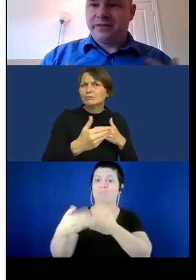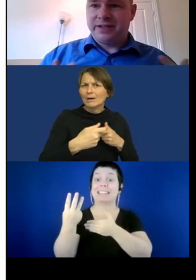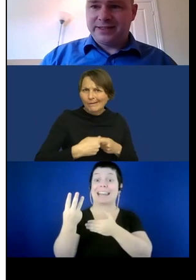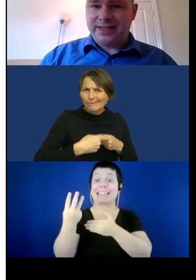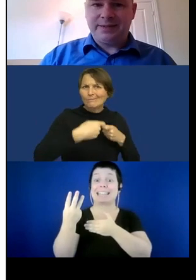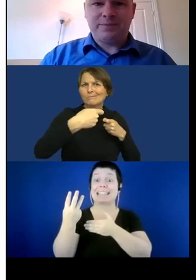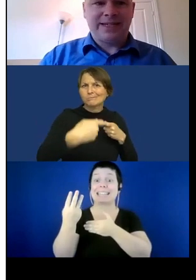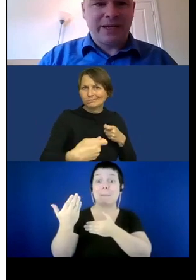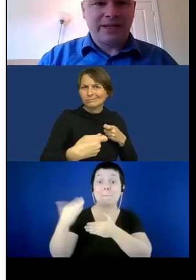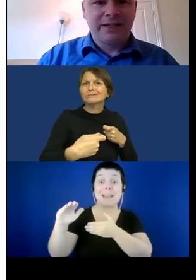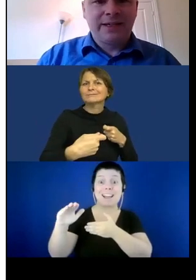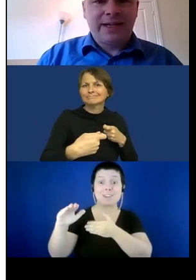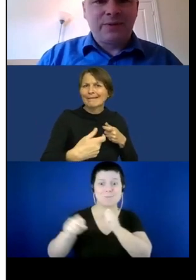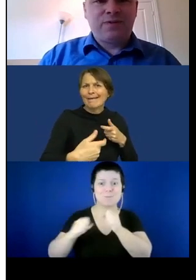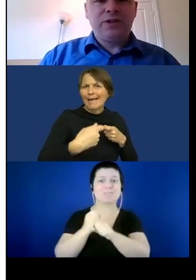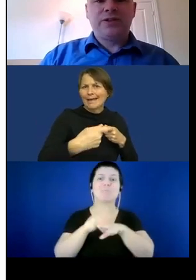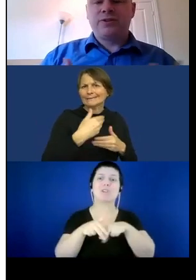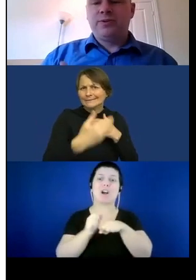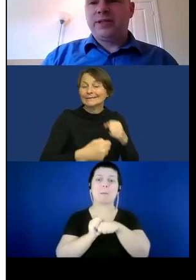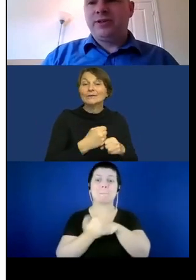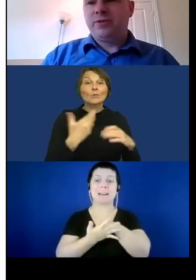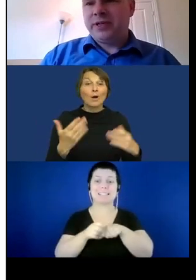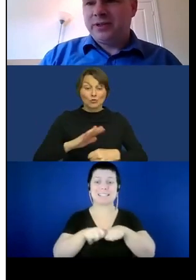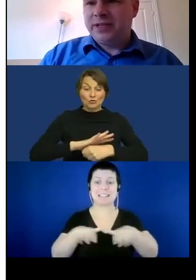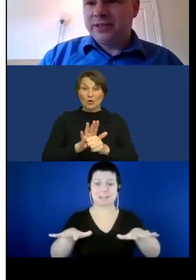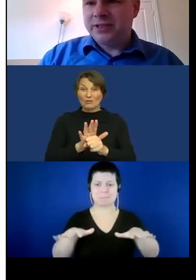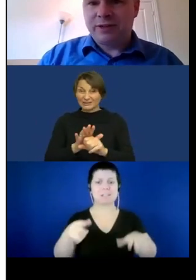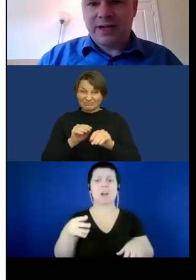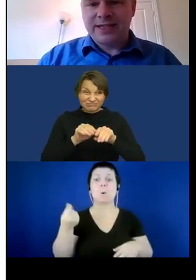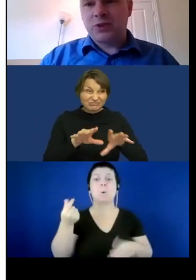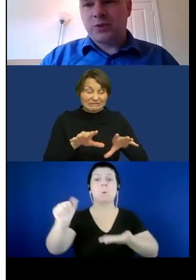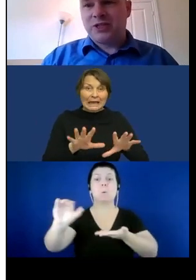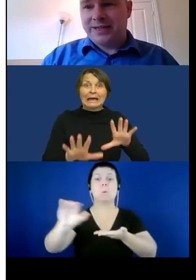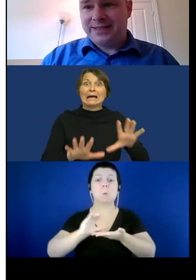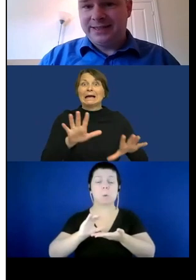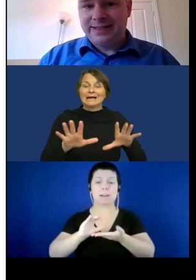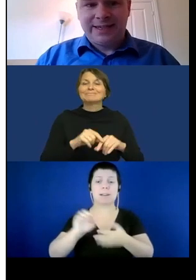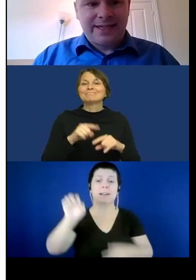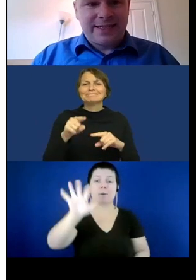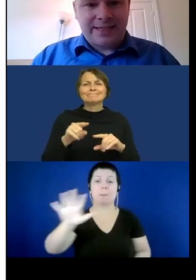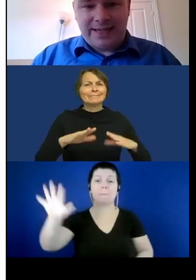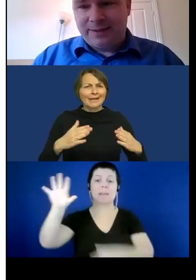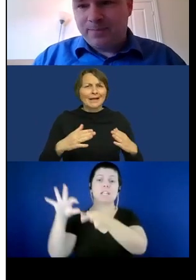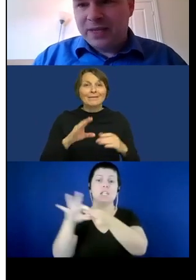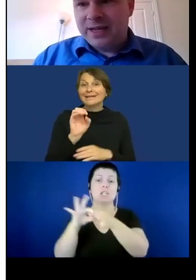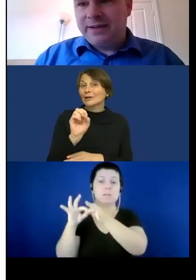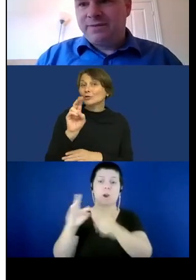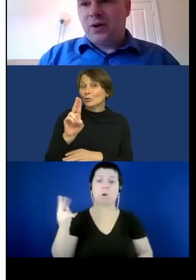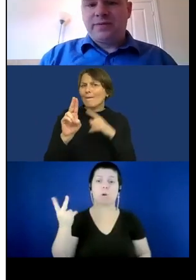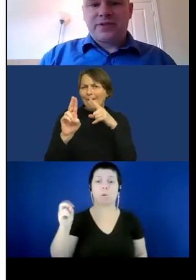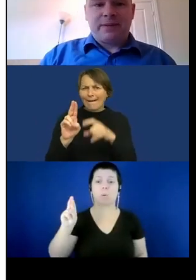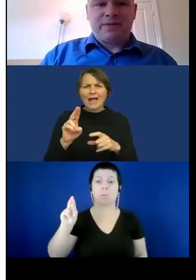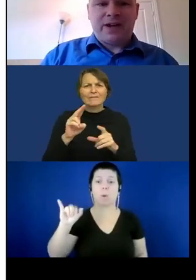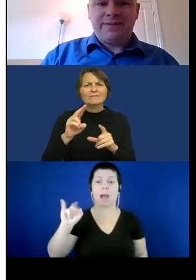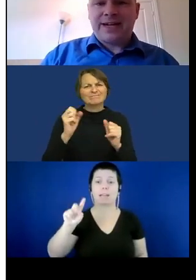COVID-19 pandemic. It was funded through the European Union's Horizon 2020 scheme. It